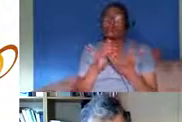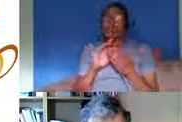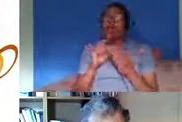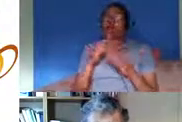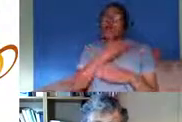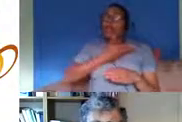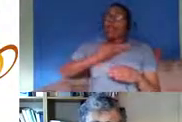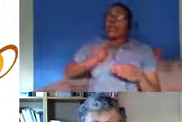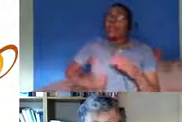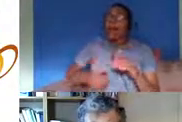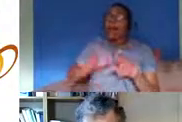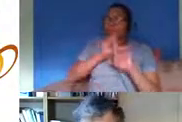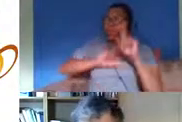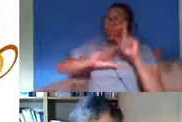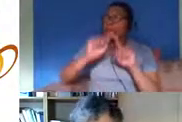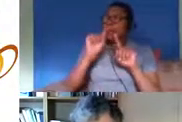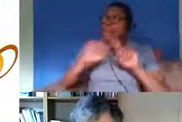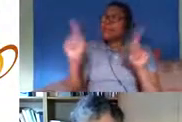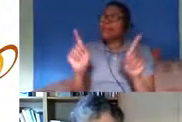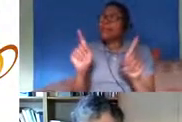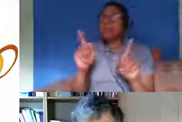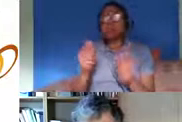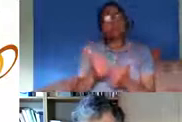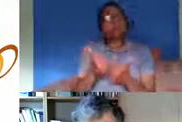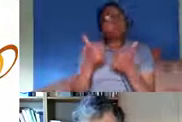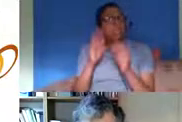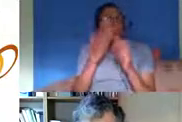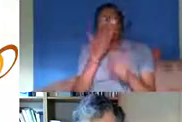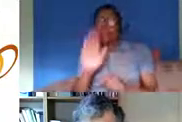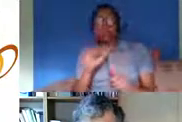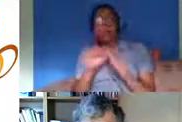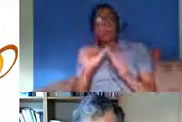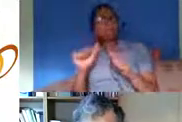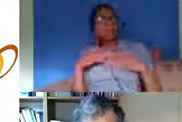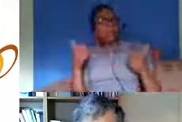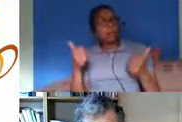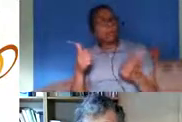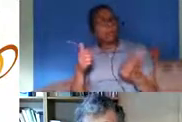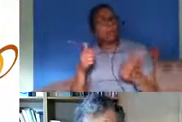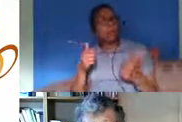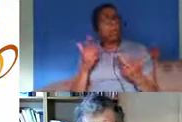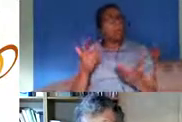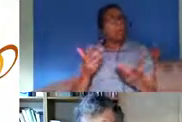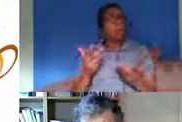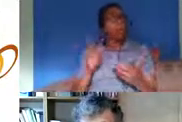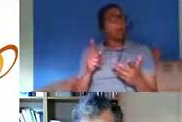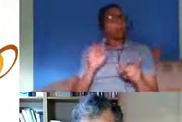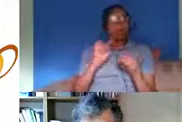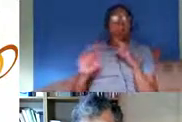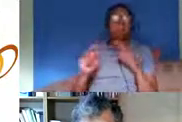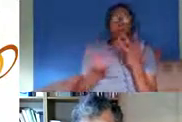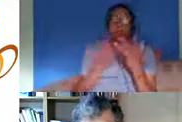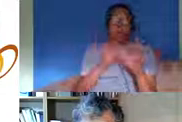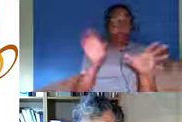generally appear to uh have a better uh health in later life uh for the majority of other minority